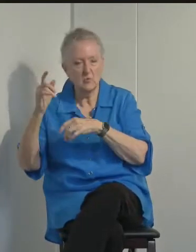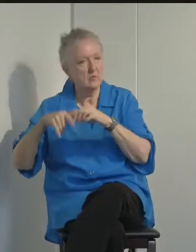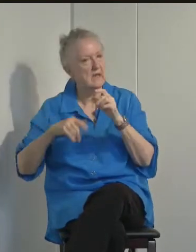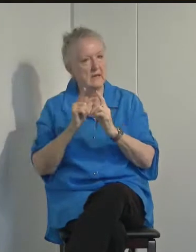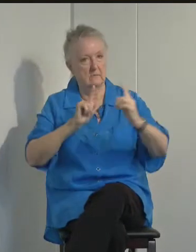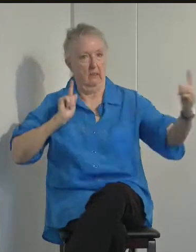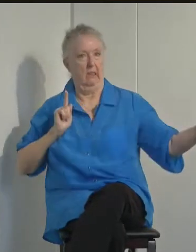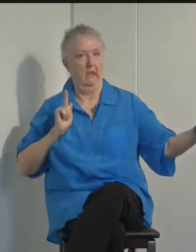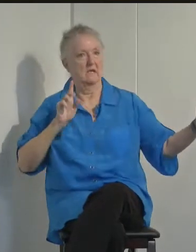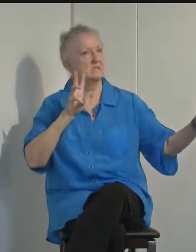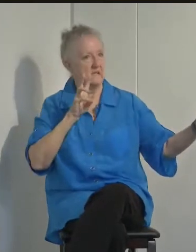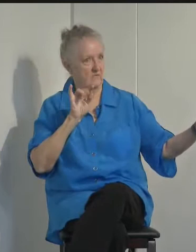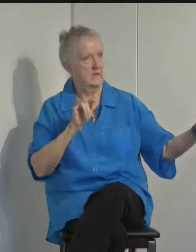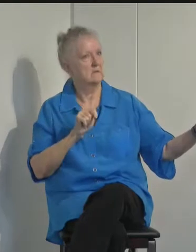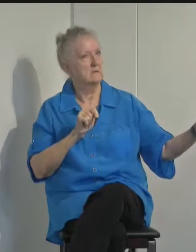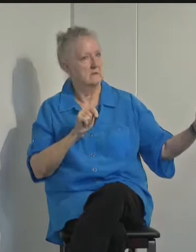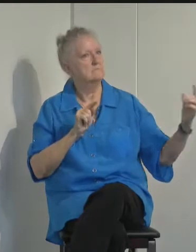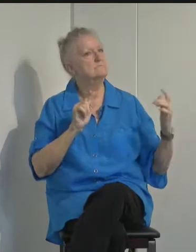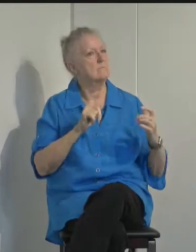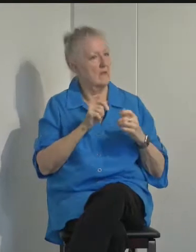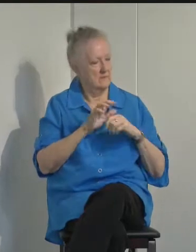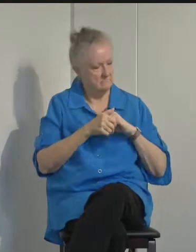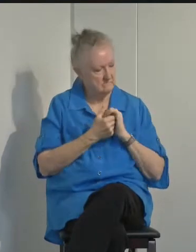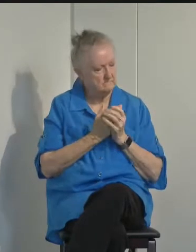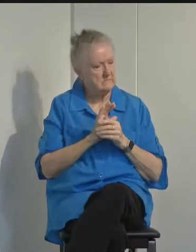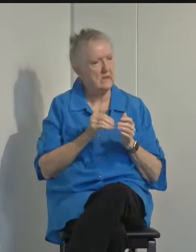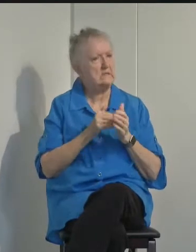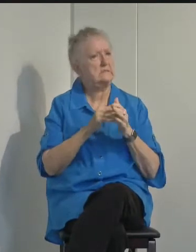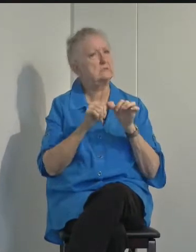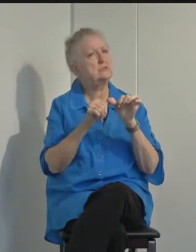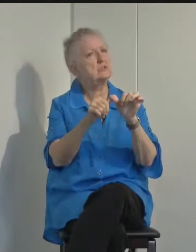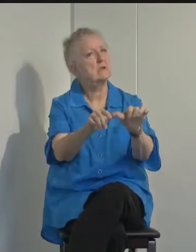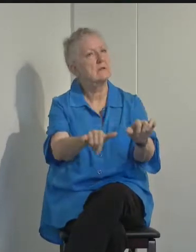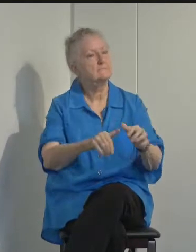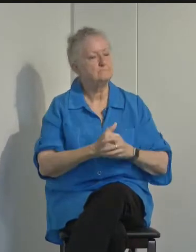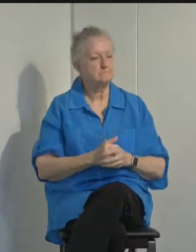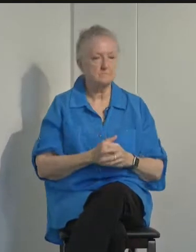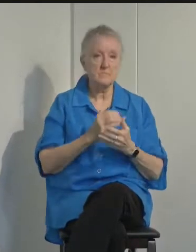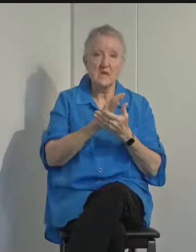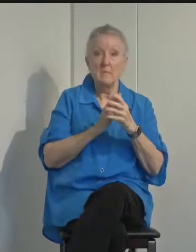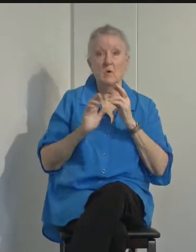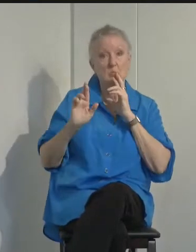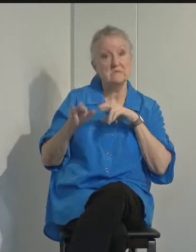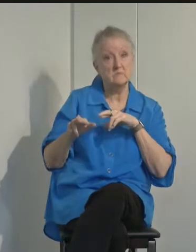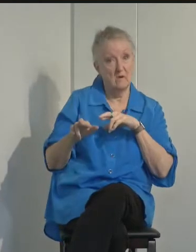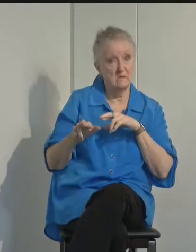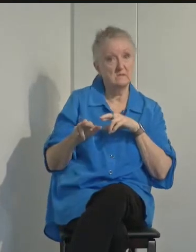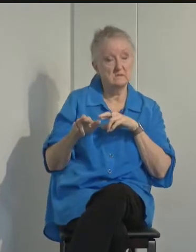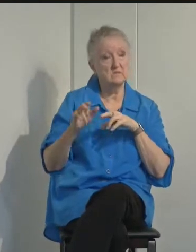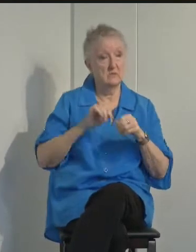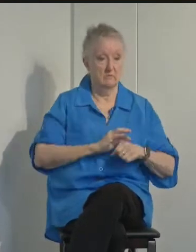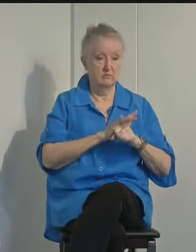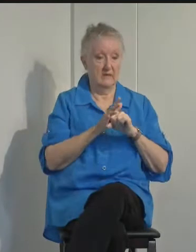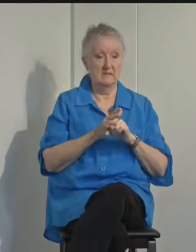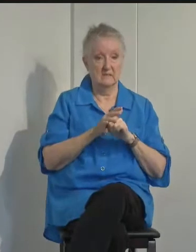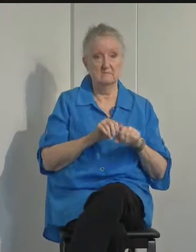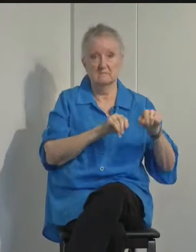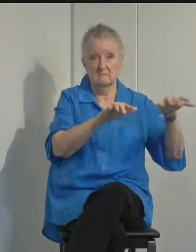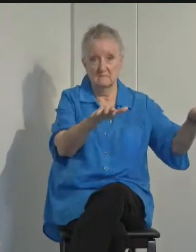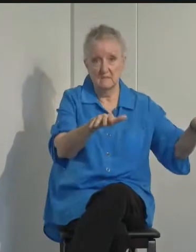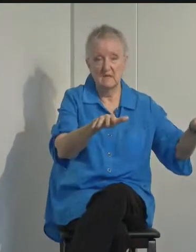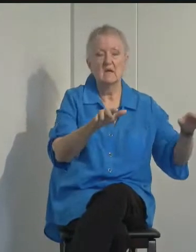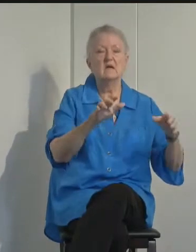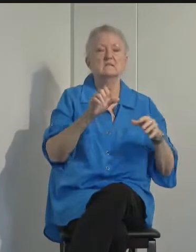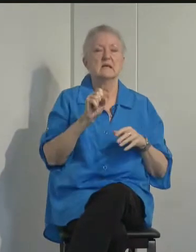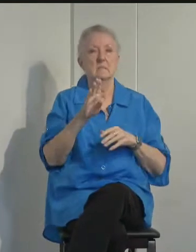from others, and continue to frequently wash your hands. As part of our response to the pandemic, the County of Santa Barbara has participated